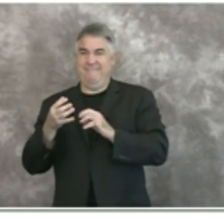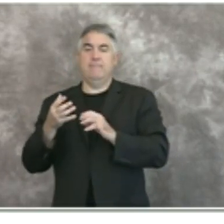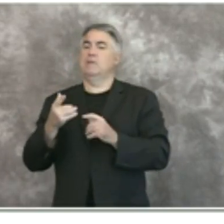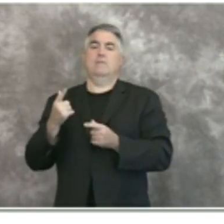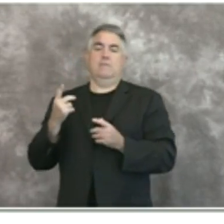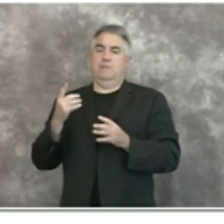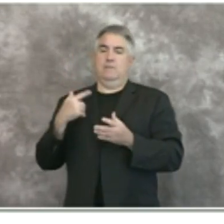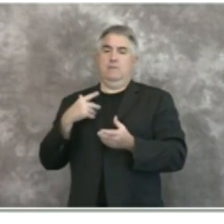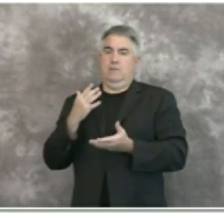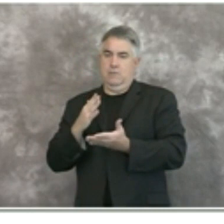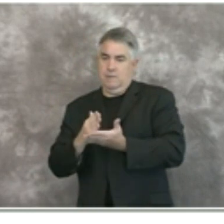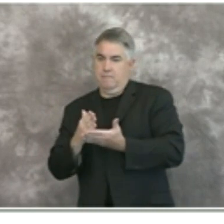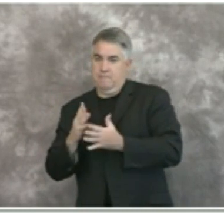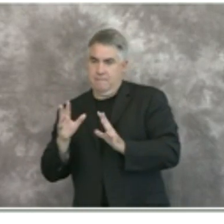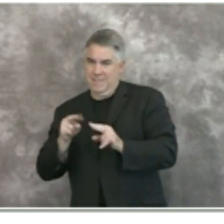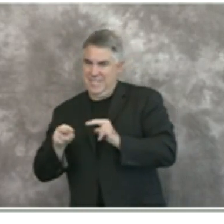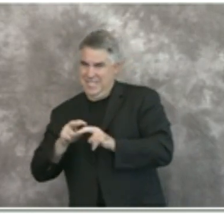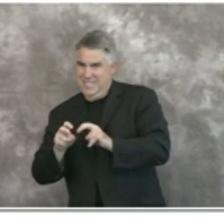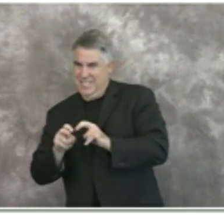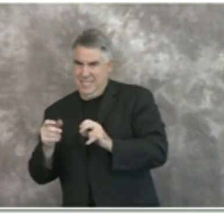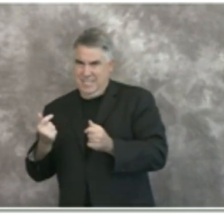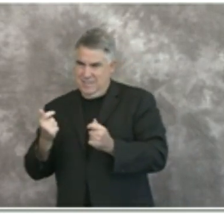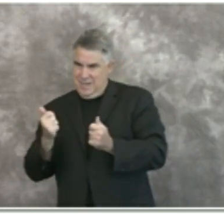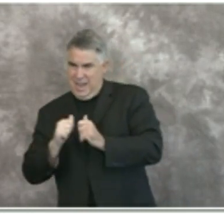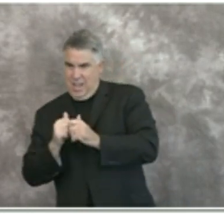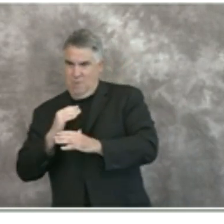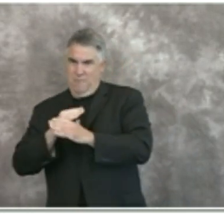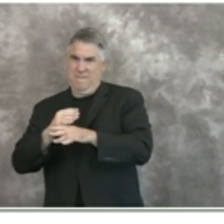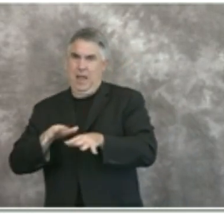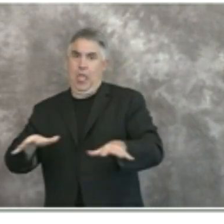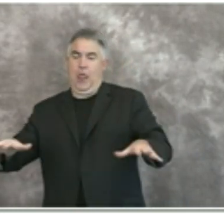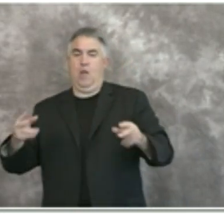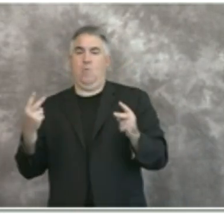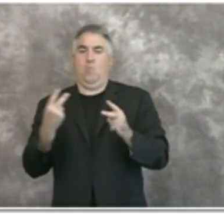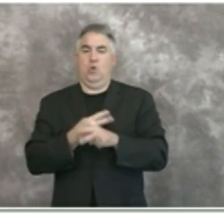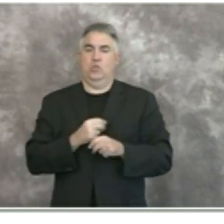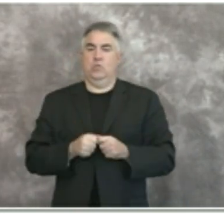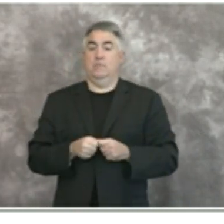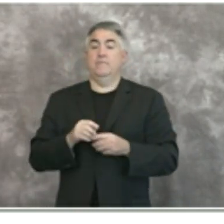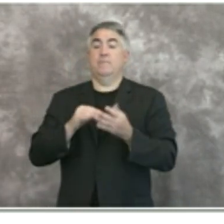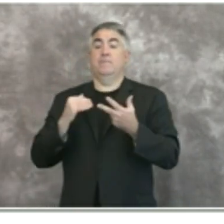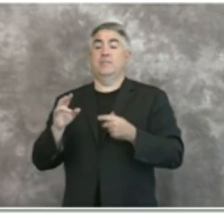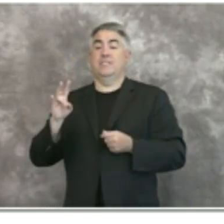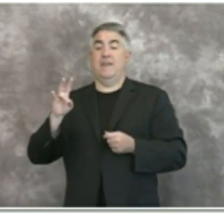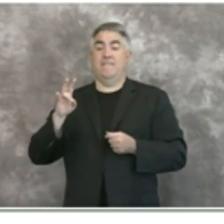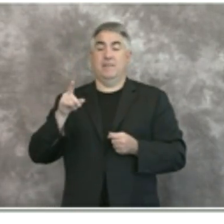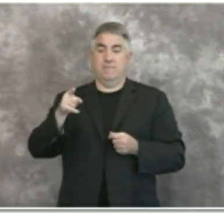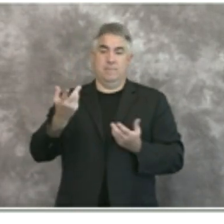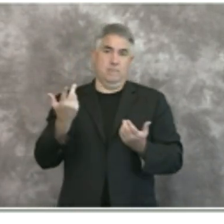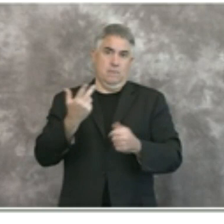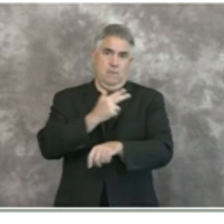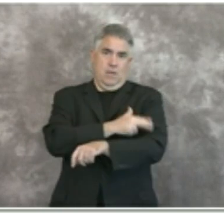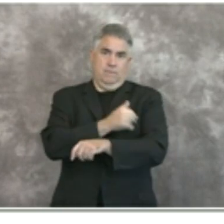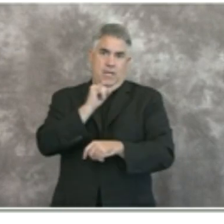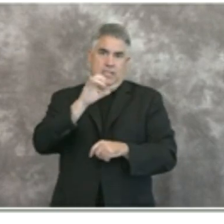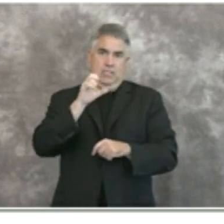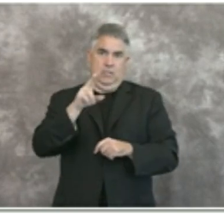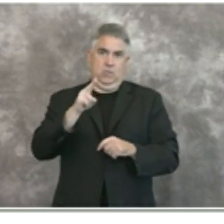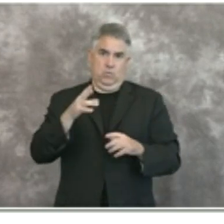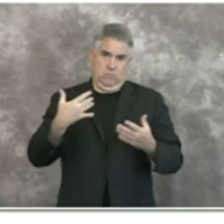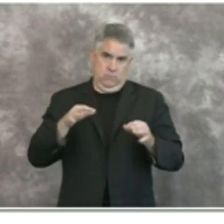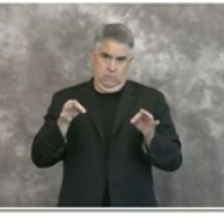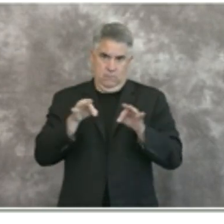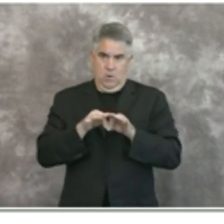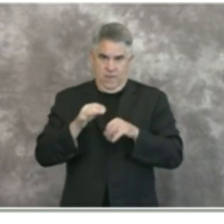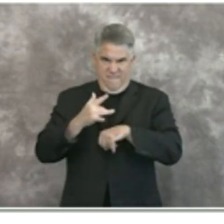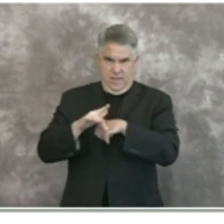is community outbreaks that's no more than seven new outbreaks in a community setting in a seven day period now it is important to note that a community outbreak is not